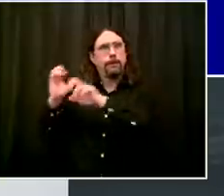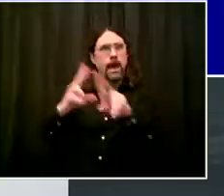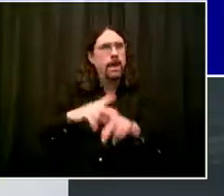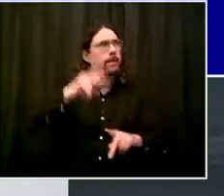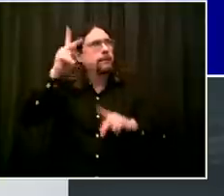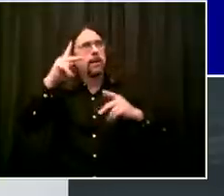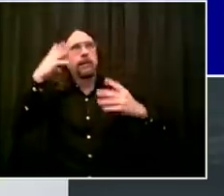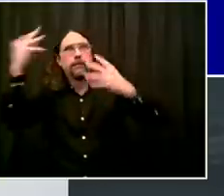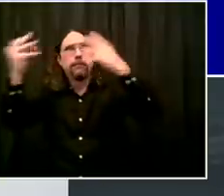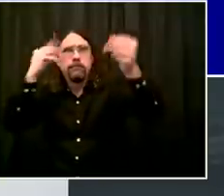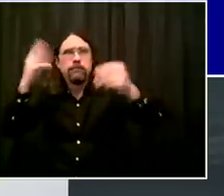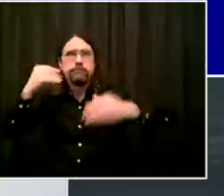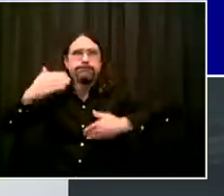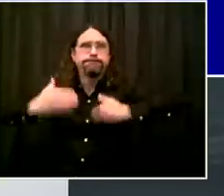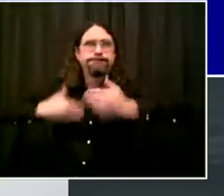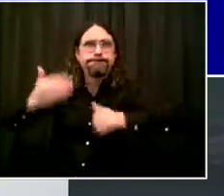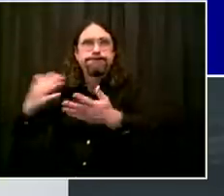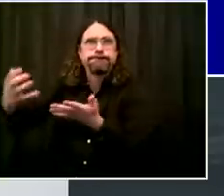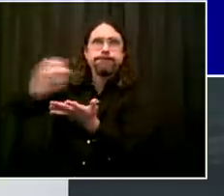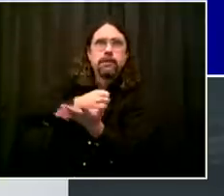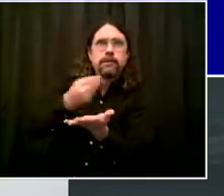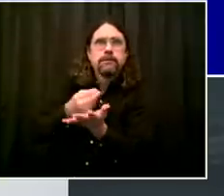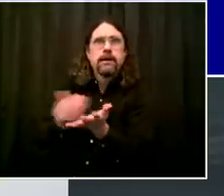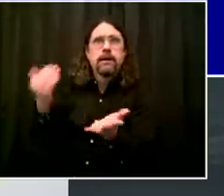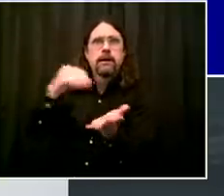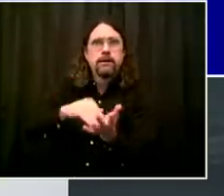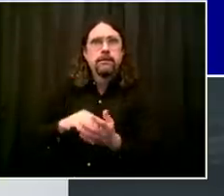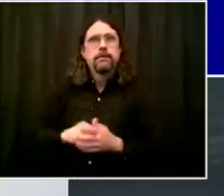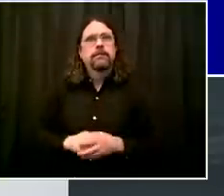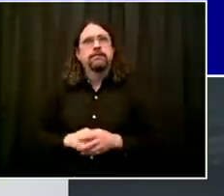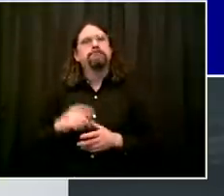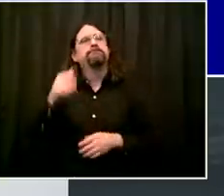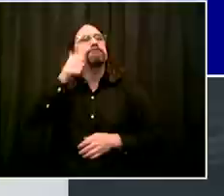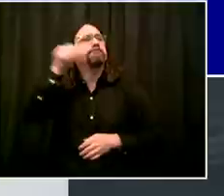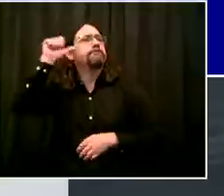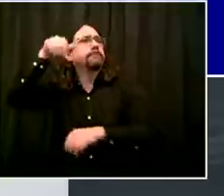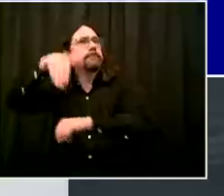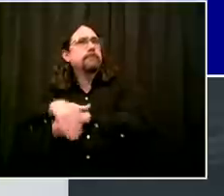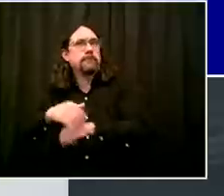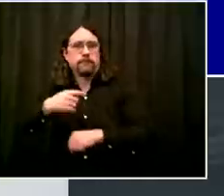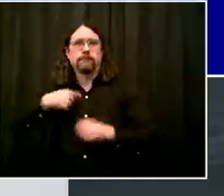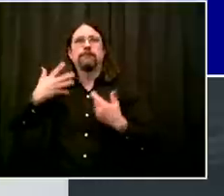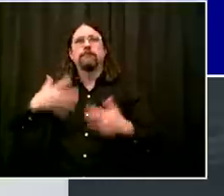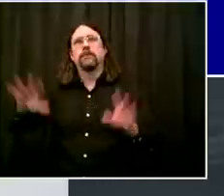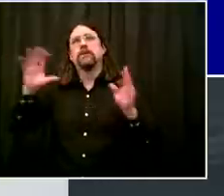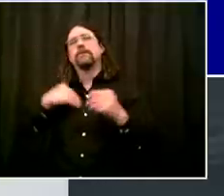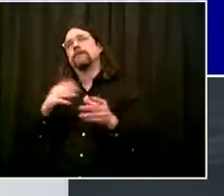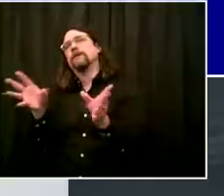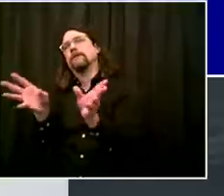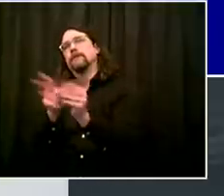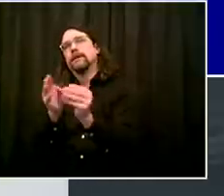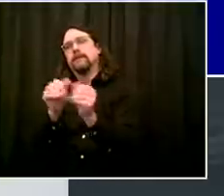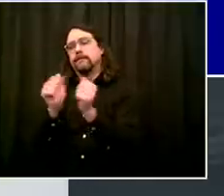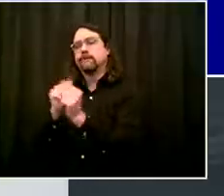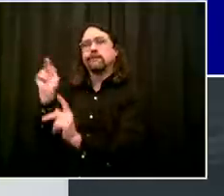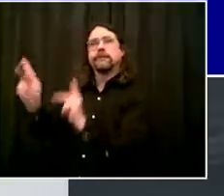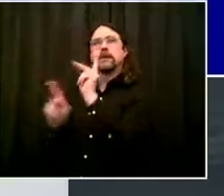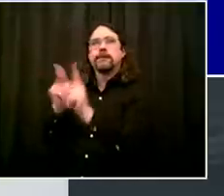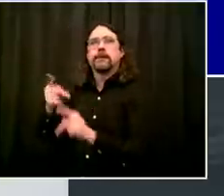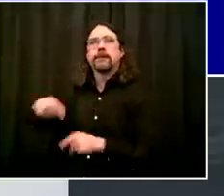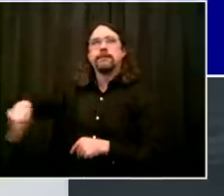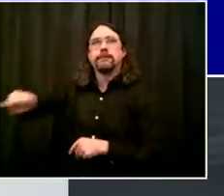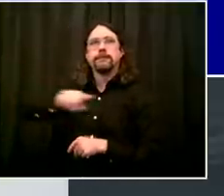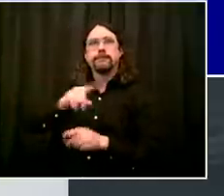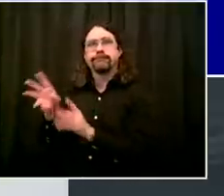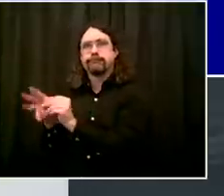Last night, I met with a group of folks who are going to have a huge impact on the future of the city, advisory council on